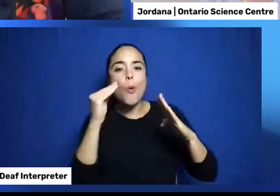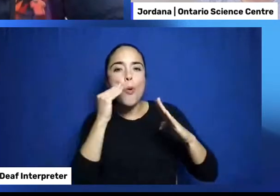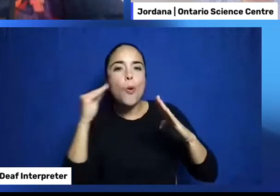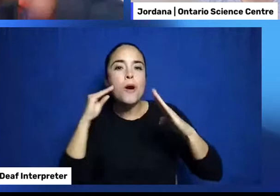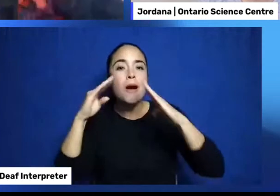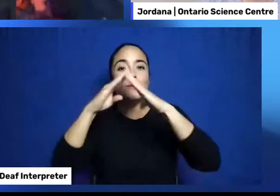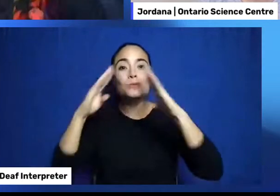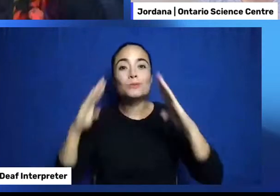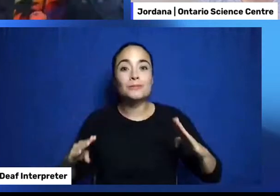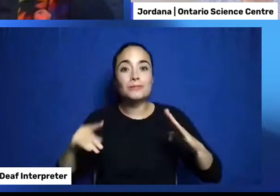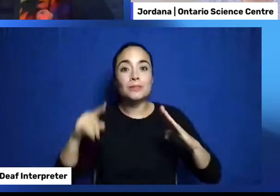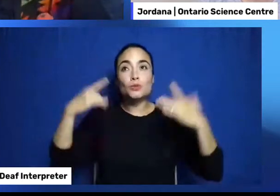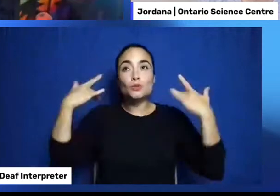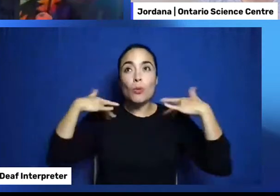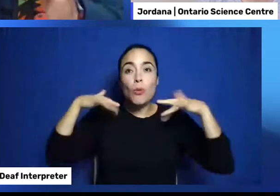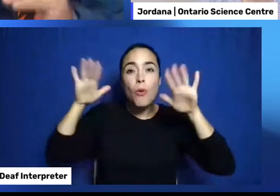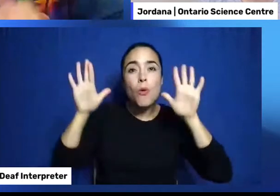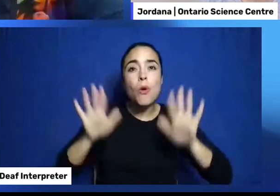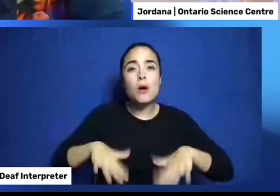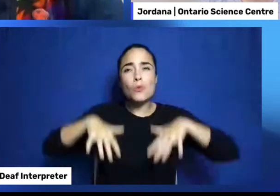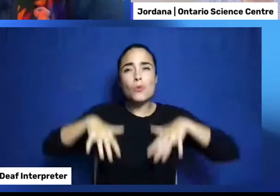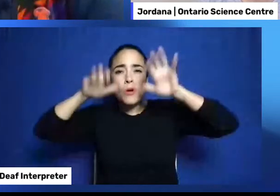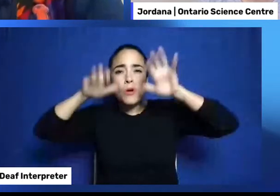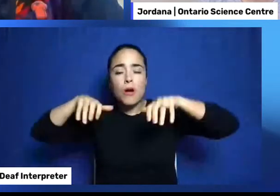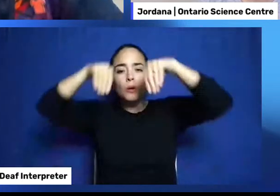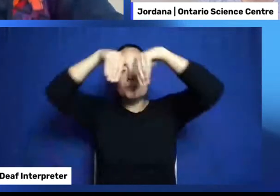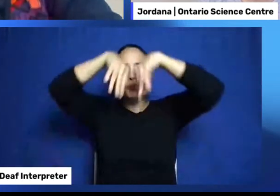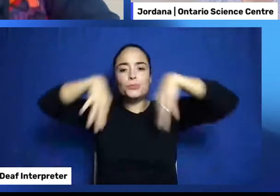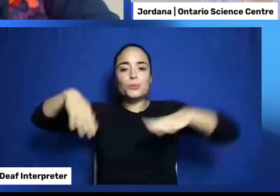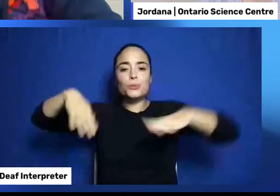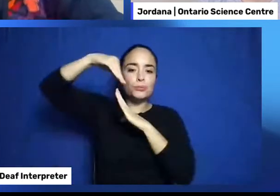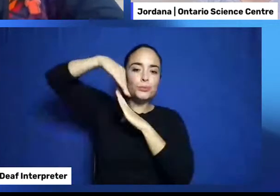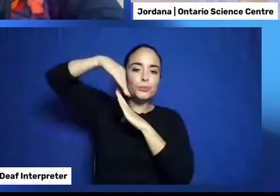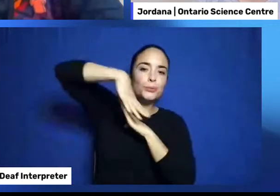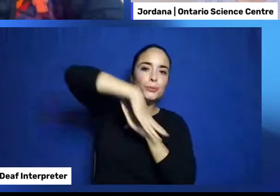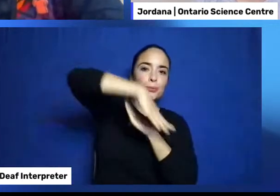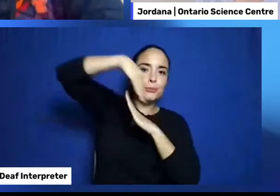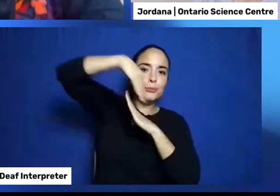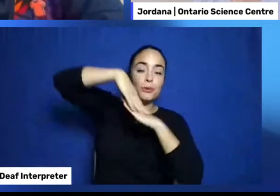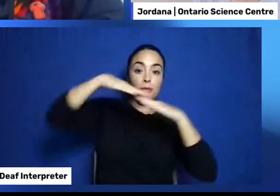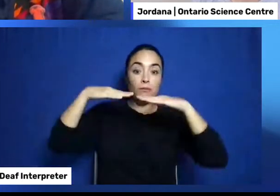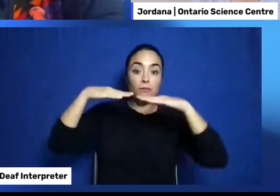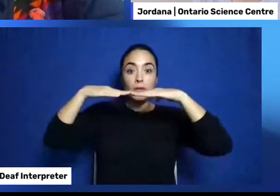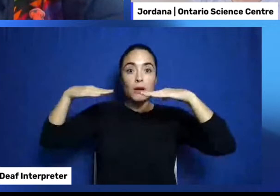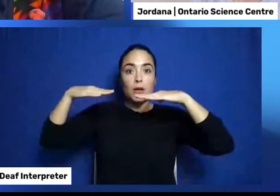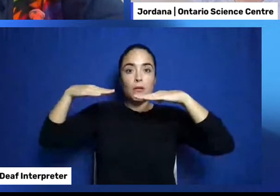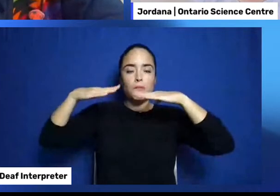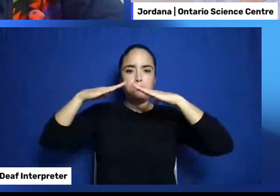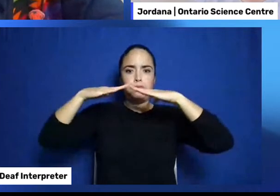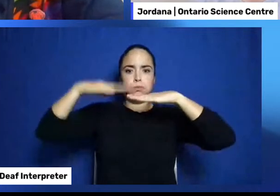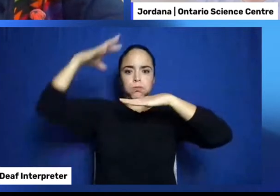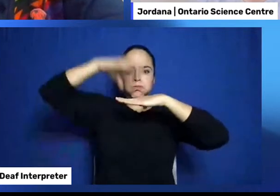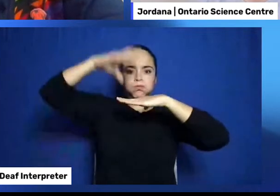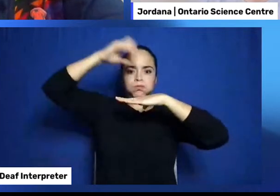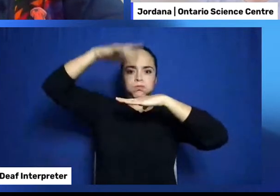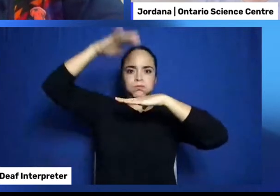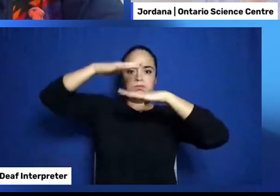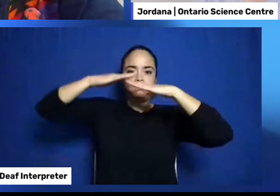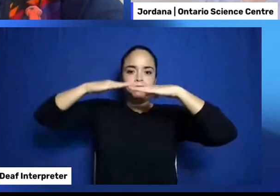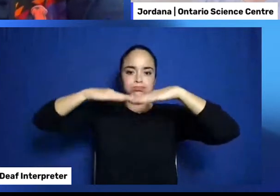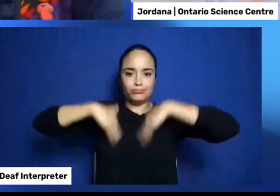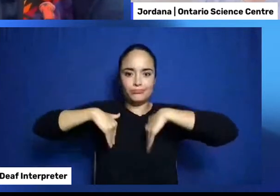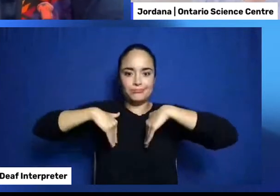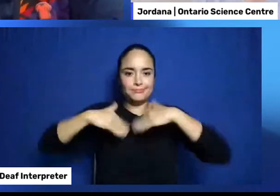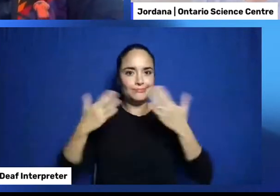So, that way. There's not a lot of weight. Pushing down on top of the teepee. Interesting. It's interesting that you mentioned